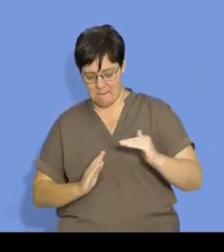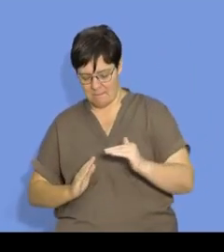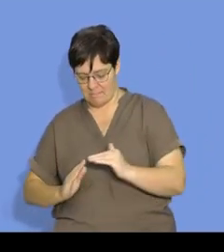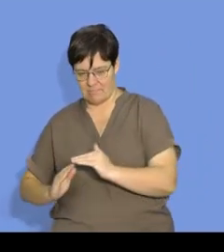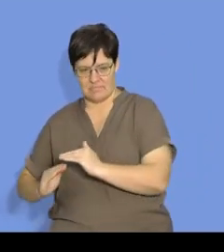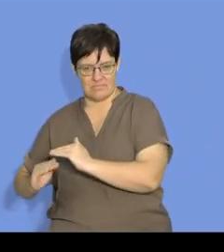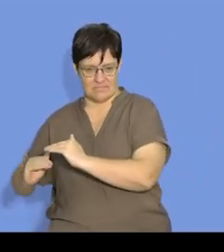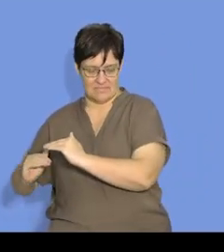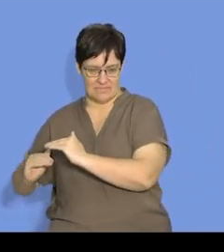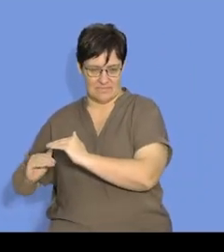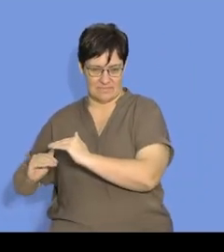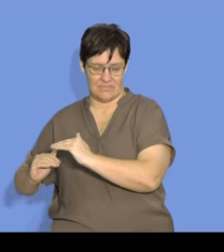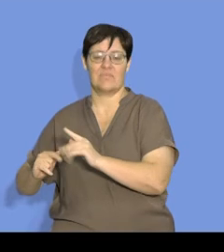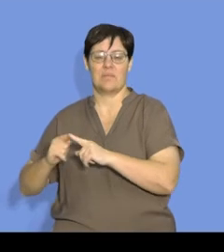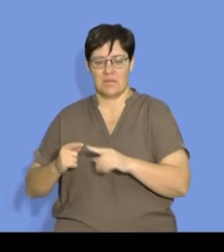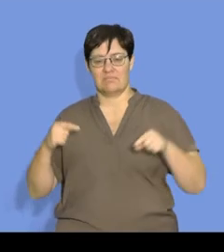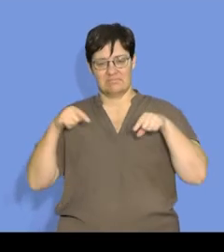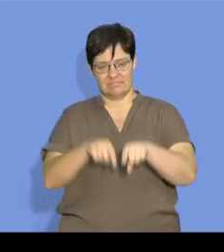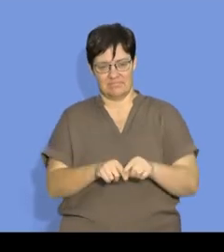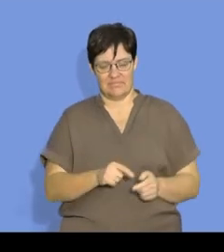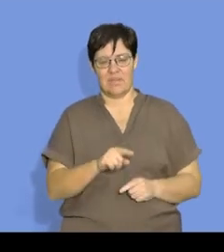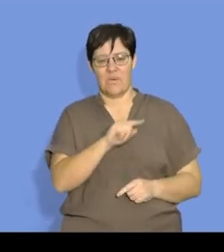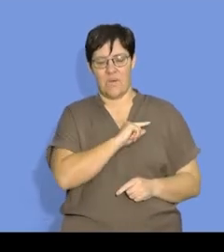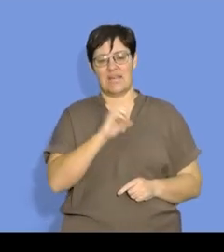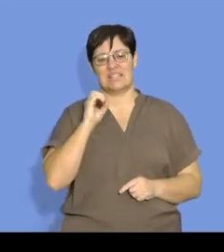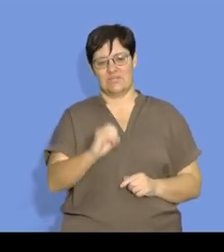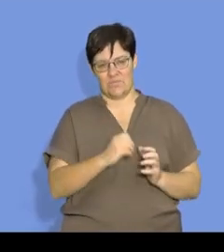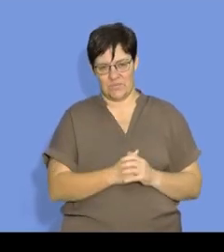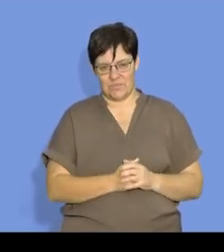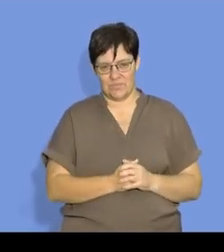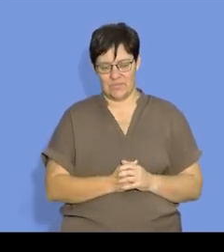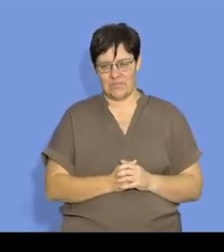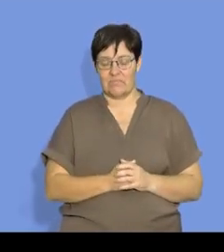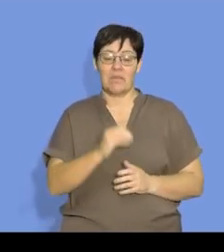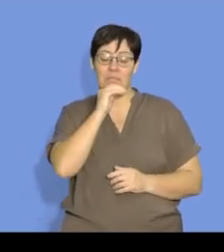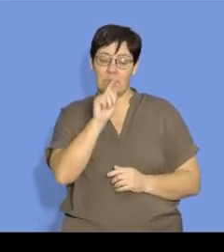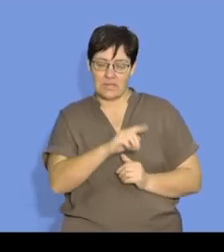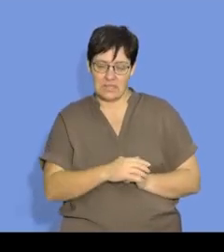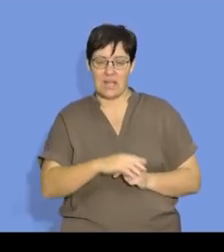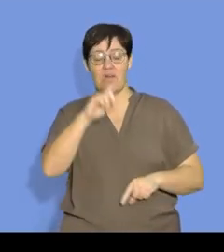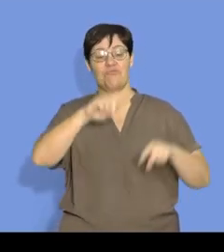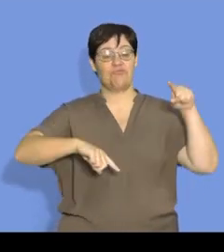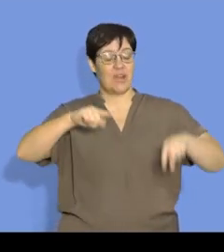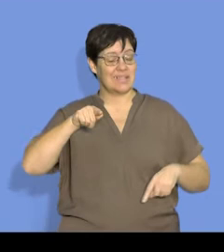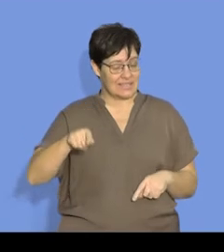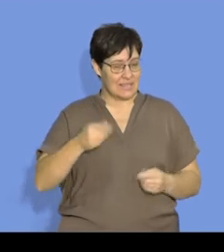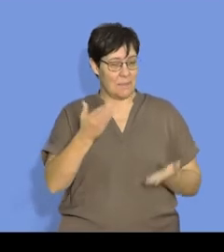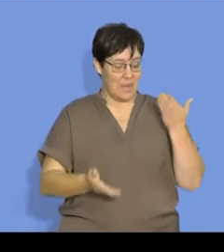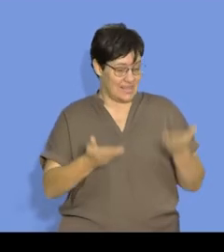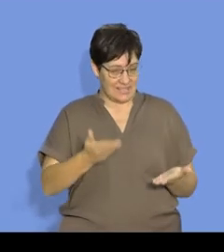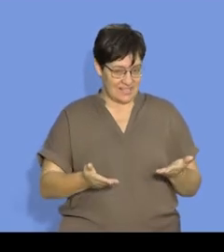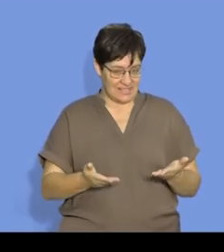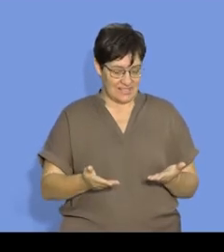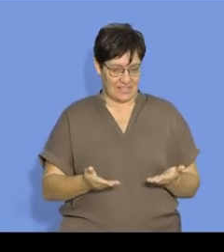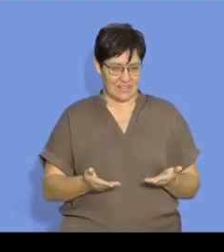mass will then be staying the same, meaning that the rate of the mass there will